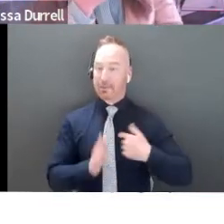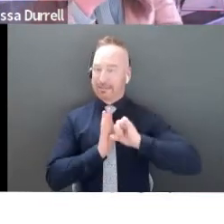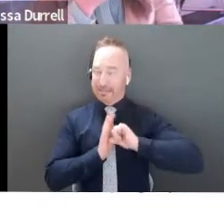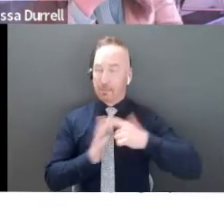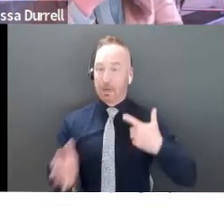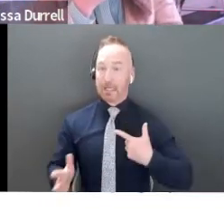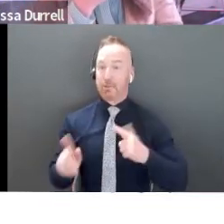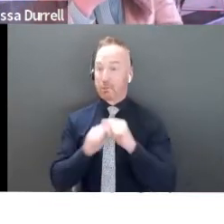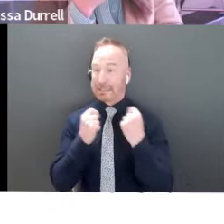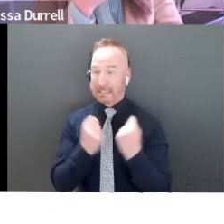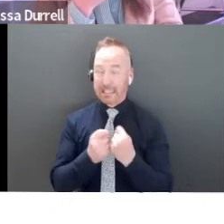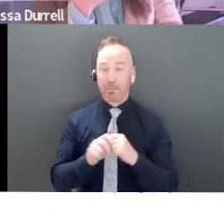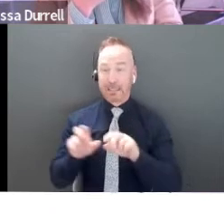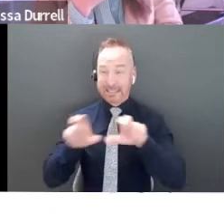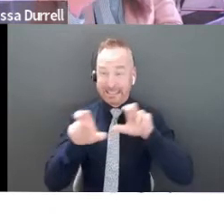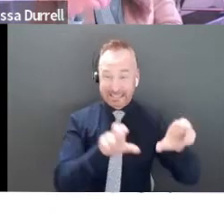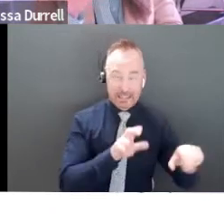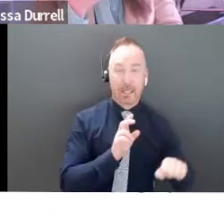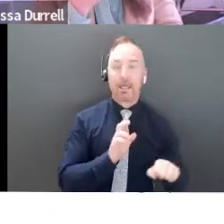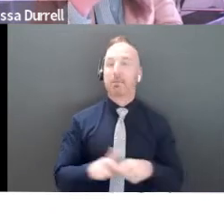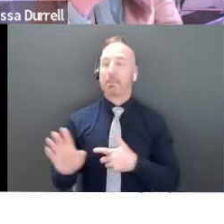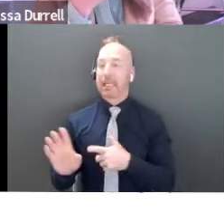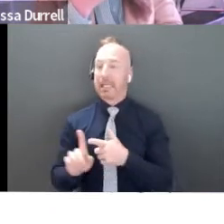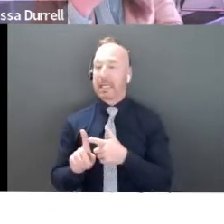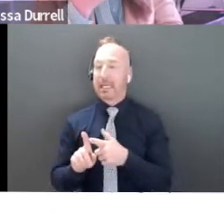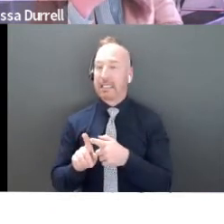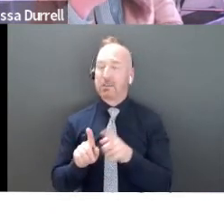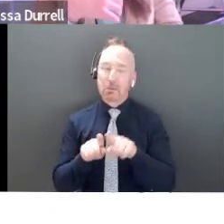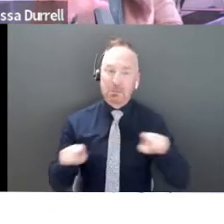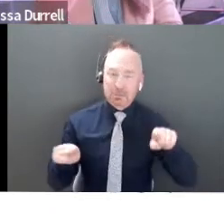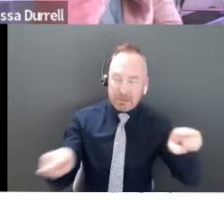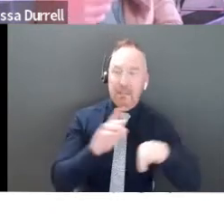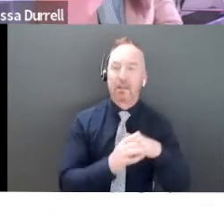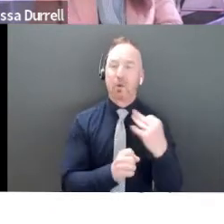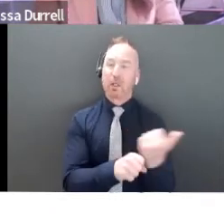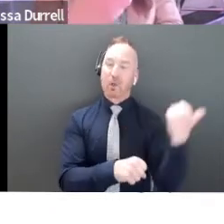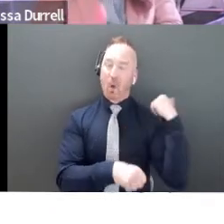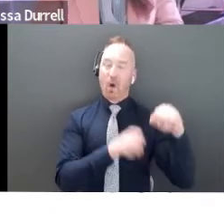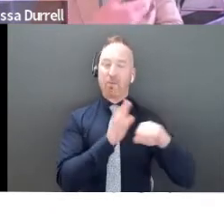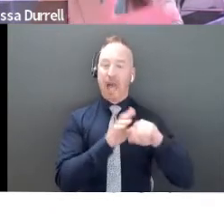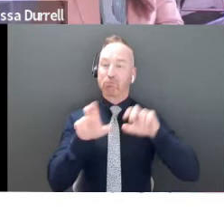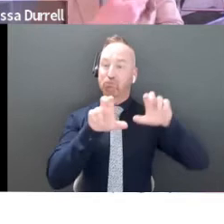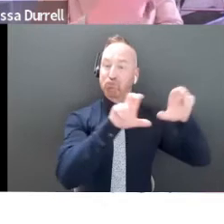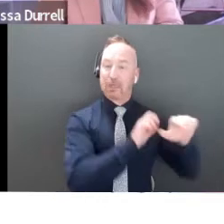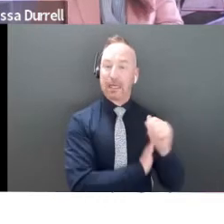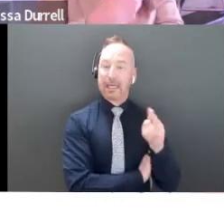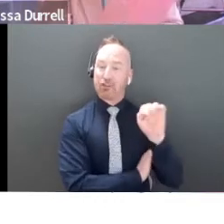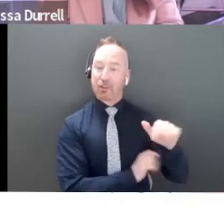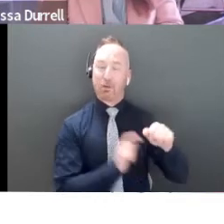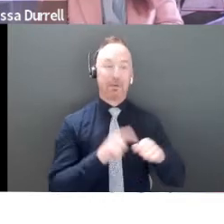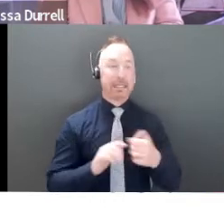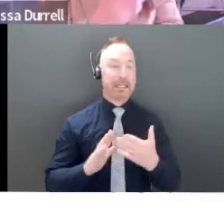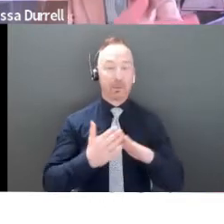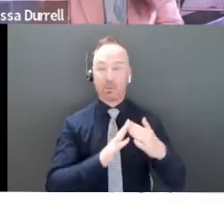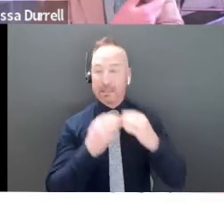interesting survey a couple of years ago about why angel investors invest. And one of them is community values, right? They want to grow jobs